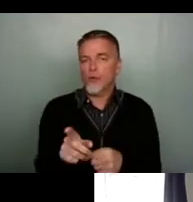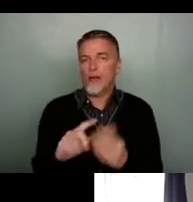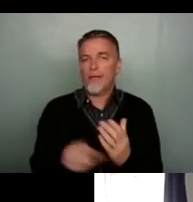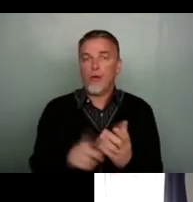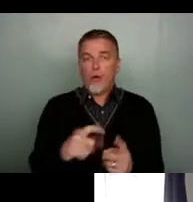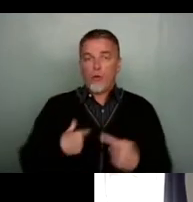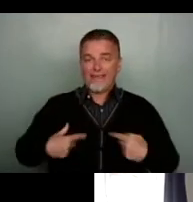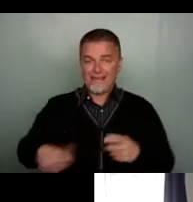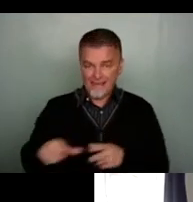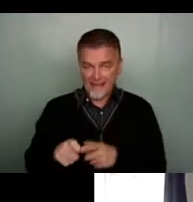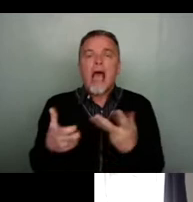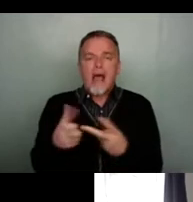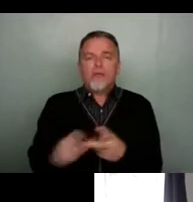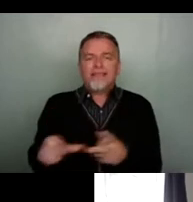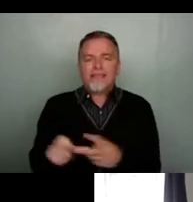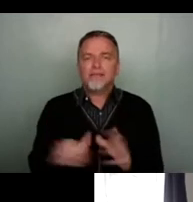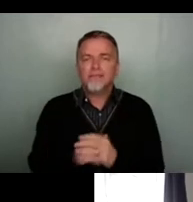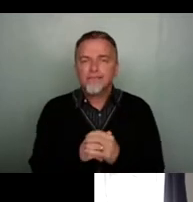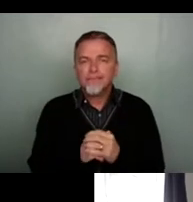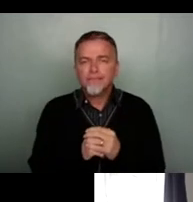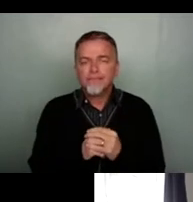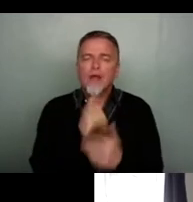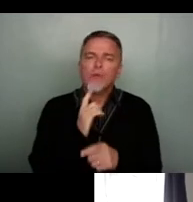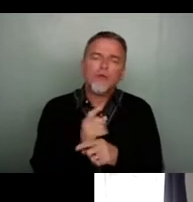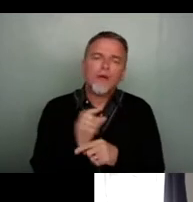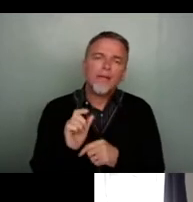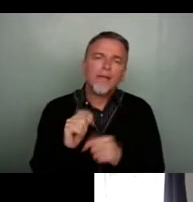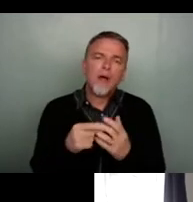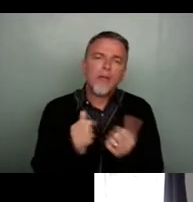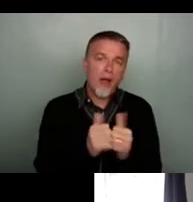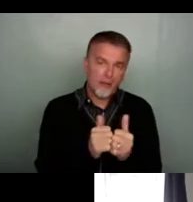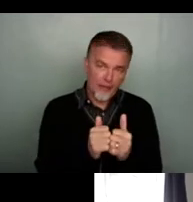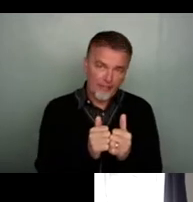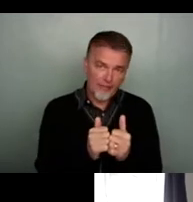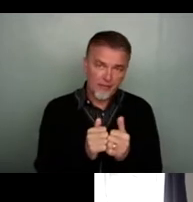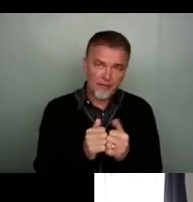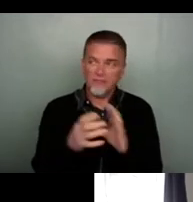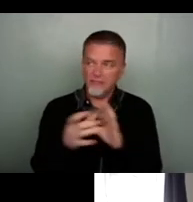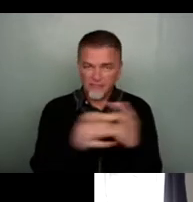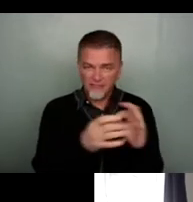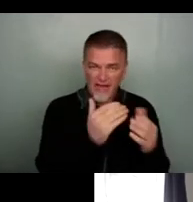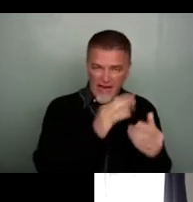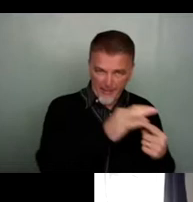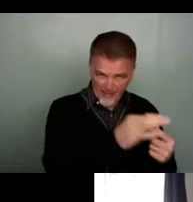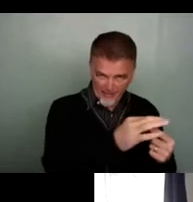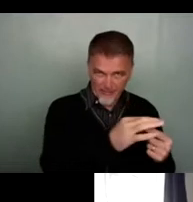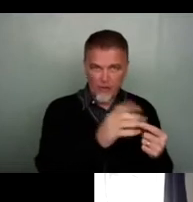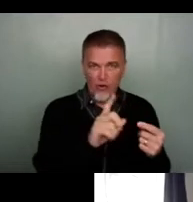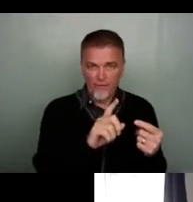we did and how we did it. I'm going to talk to you a little bit about the partnerships elements of of